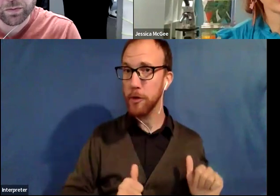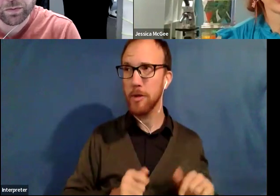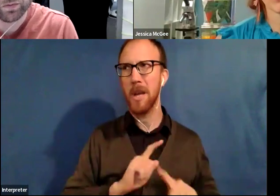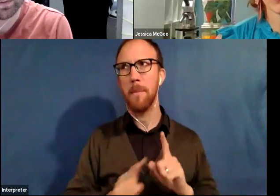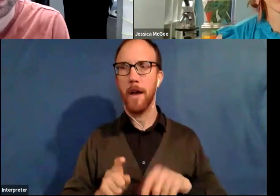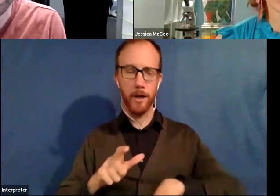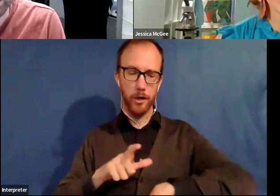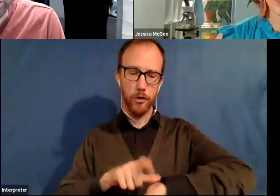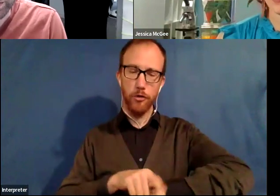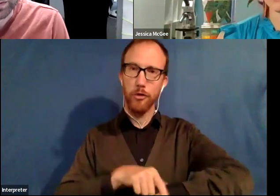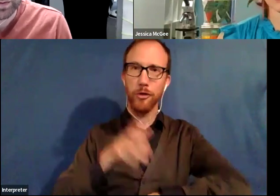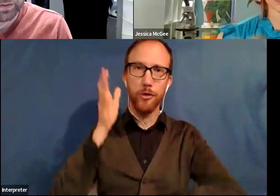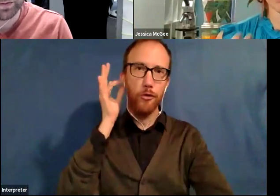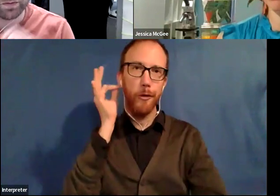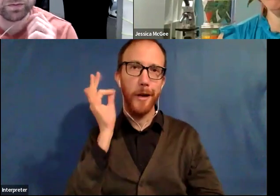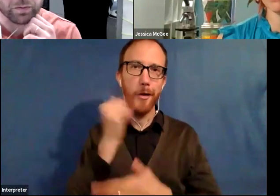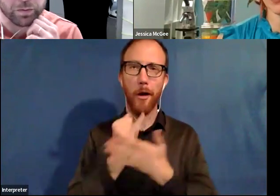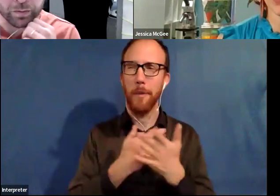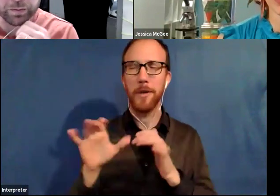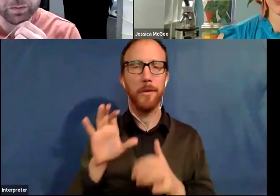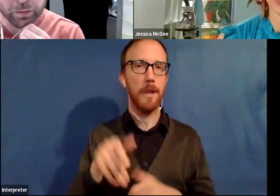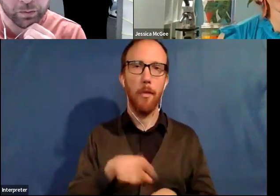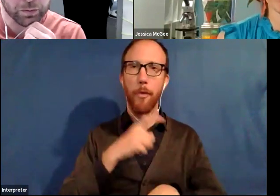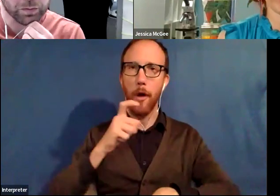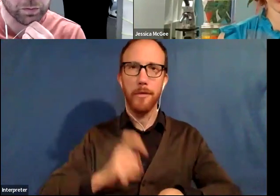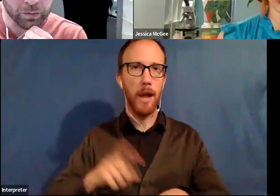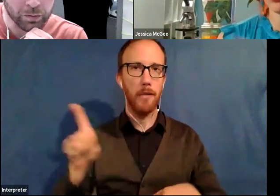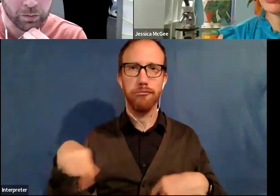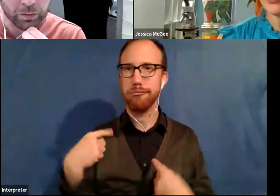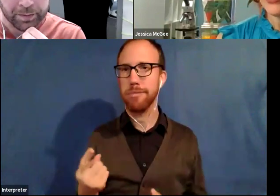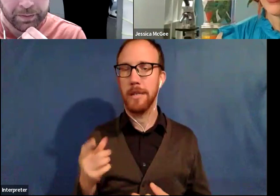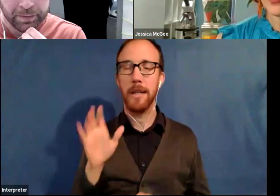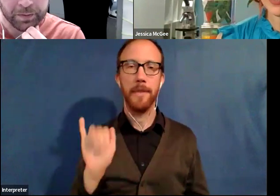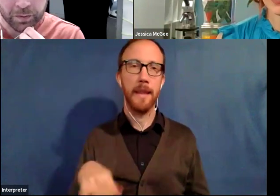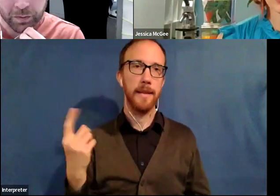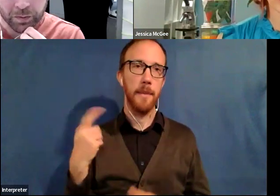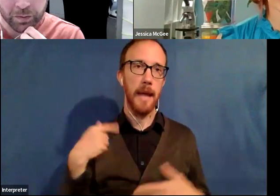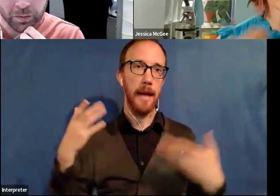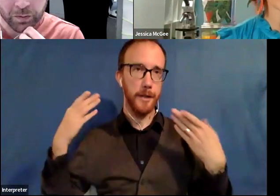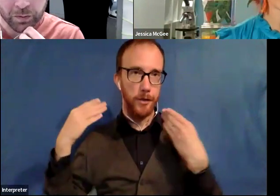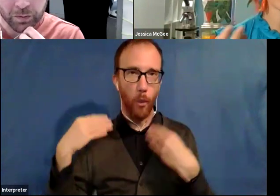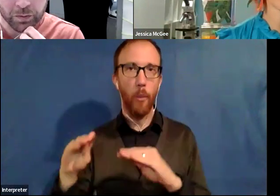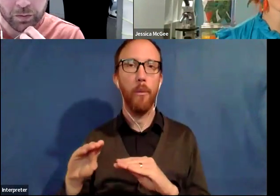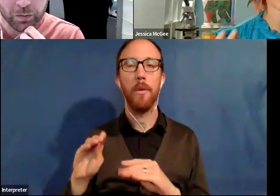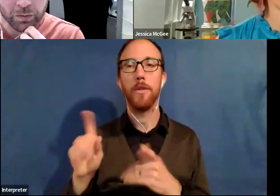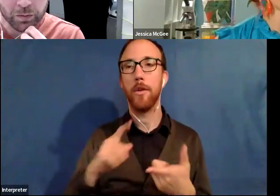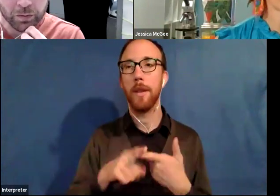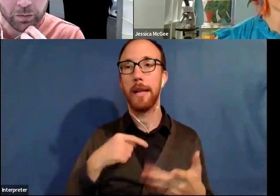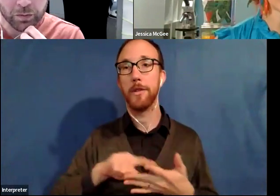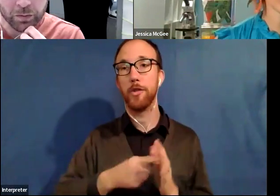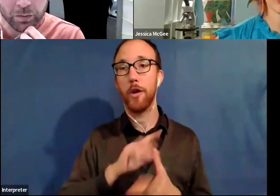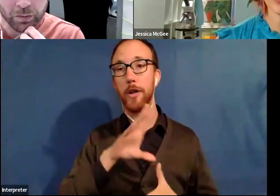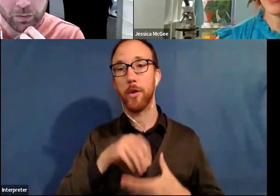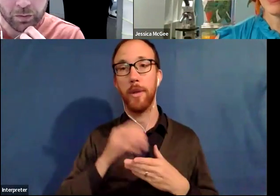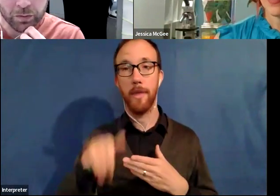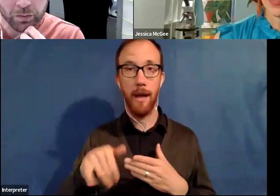artist for a really long time. And that is something that I have sold through the years. then I started incorporating it with